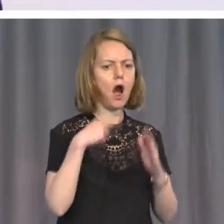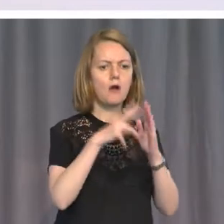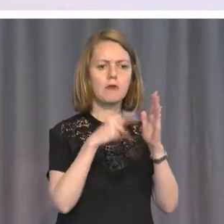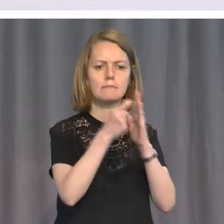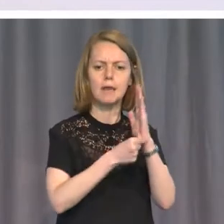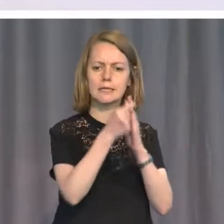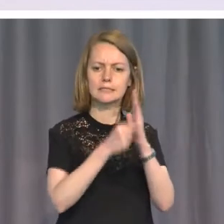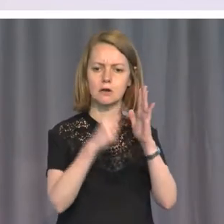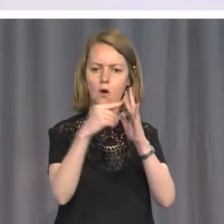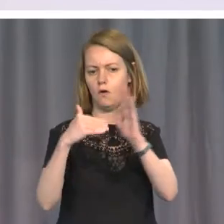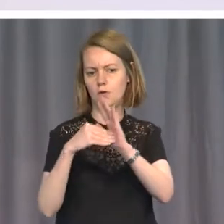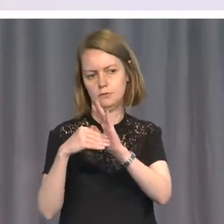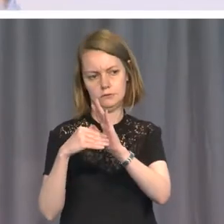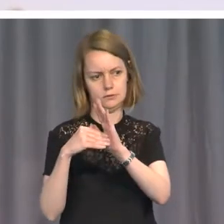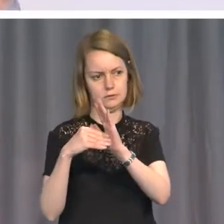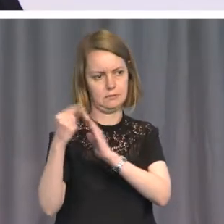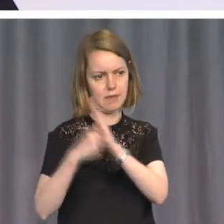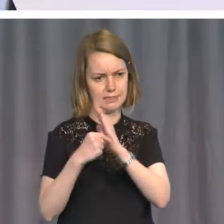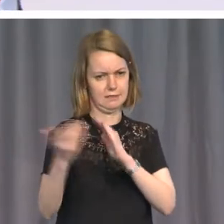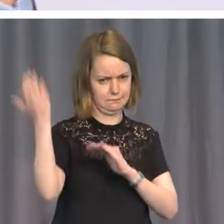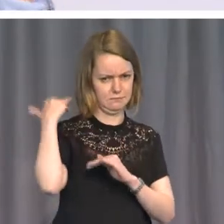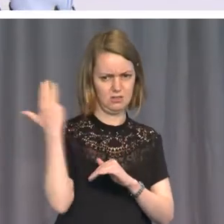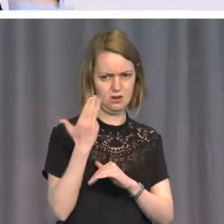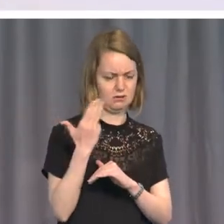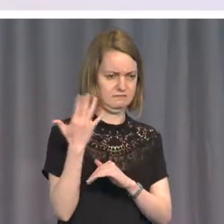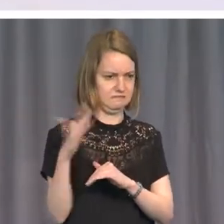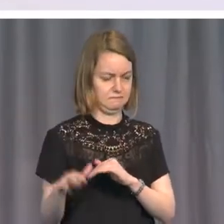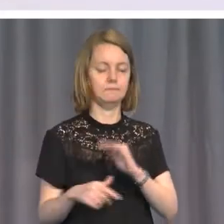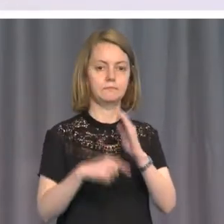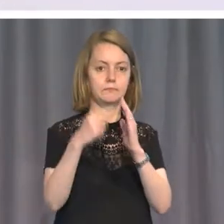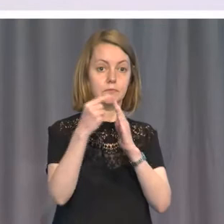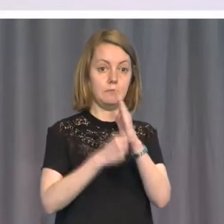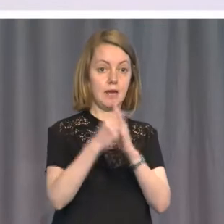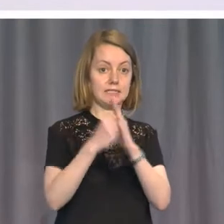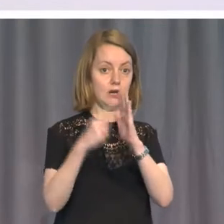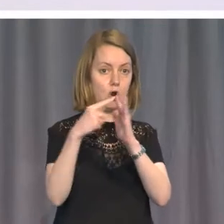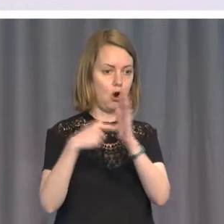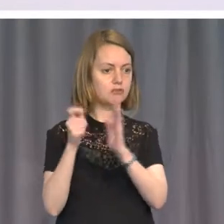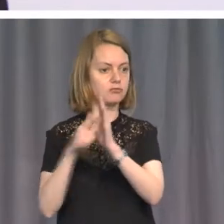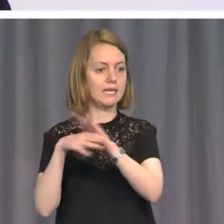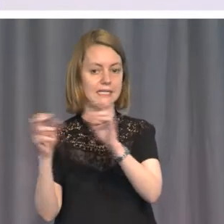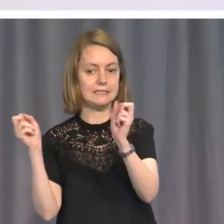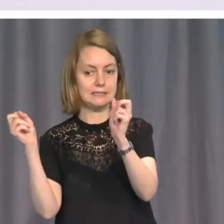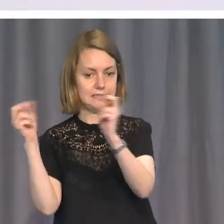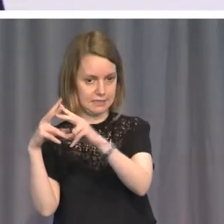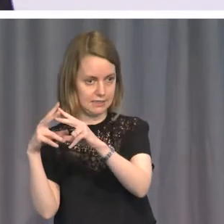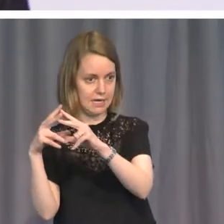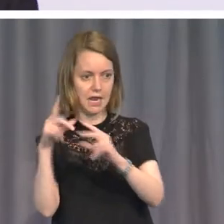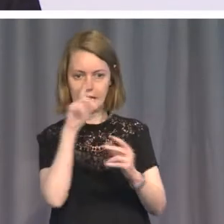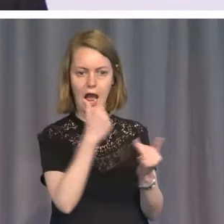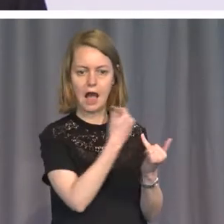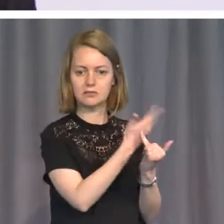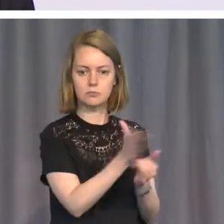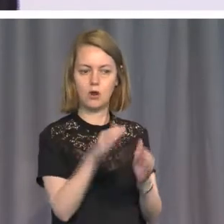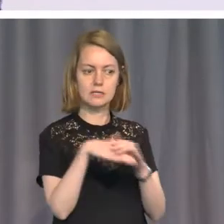published in Sydney. And before the magazine could be distributed in Melbourne, Gordon and Gotch, the distributors, had to